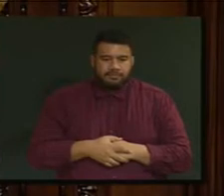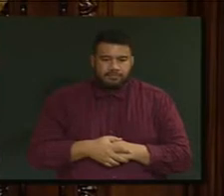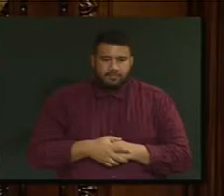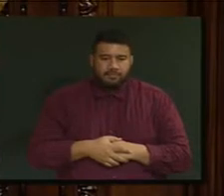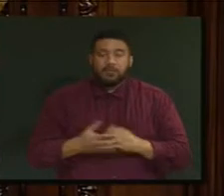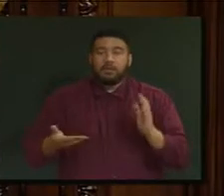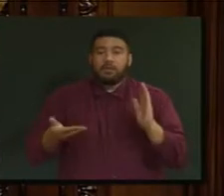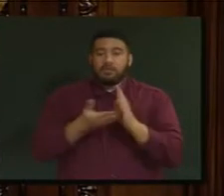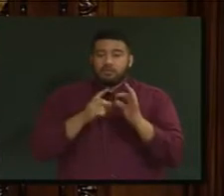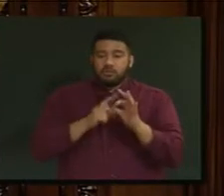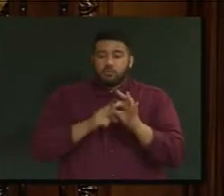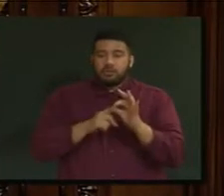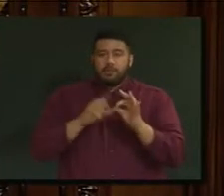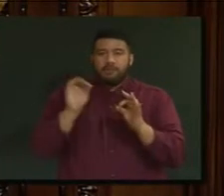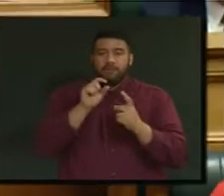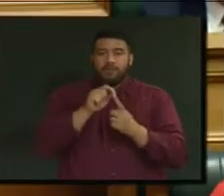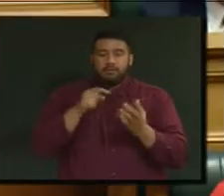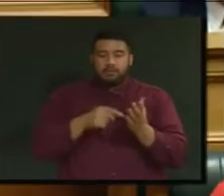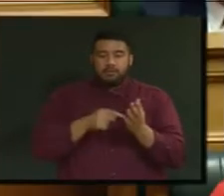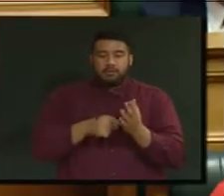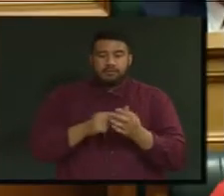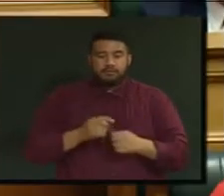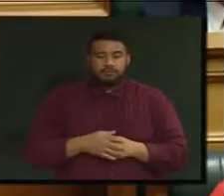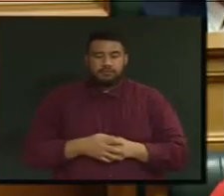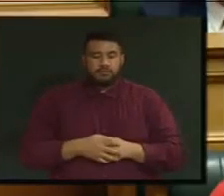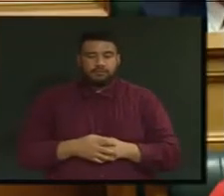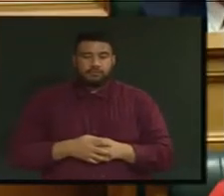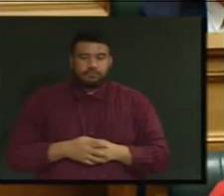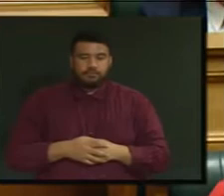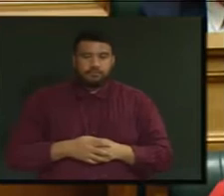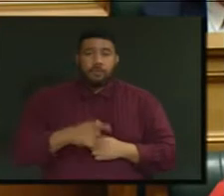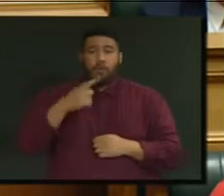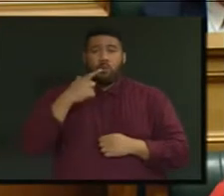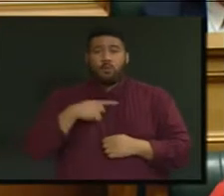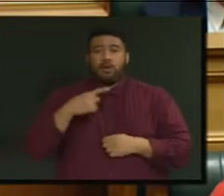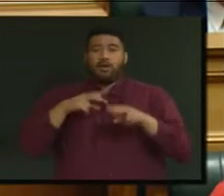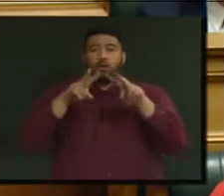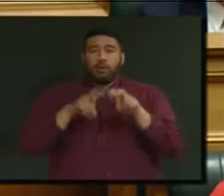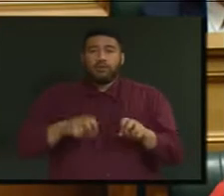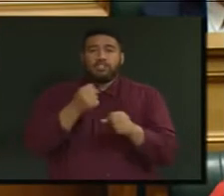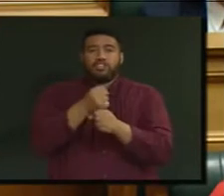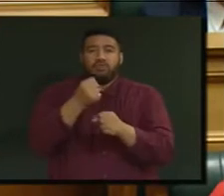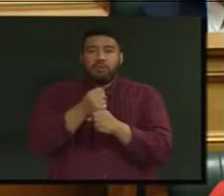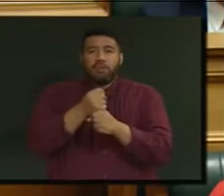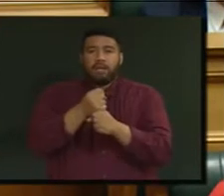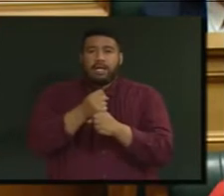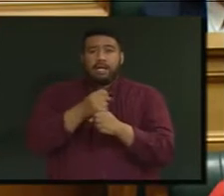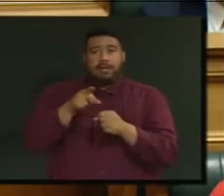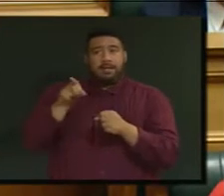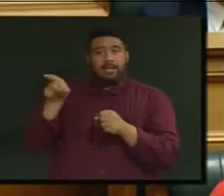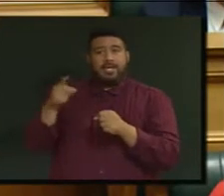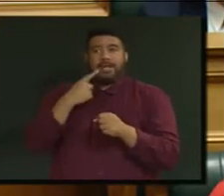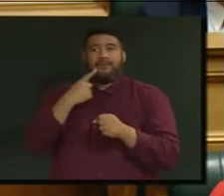Supplementary. Supplementary question, Phil Twyford. Why did the Auditor-General advise that the debt